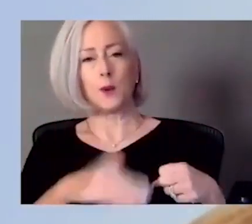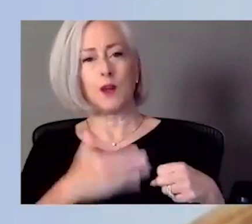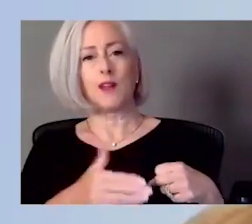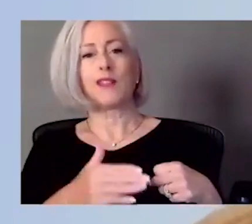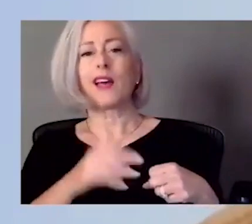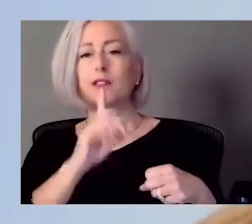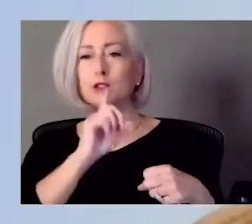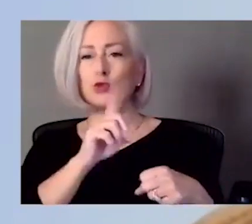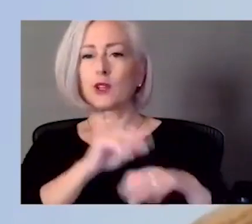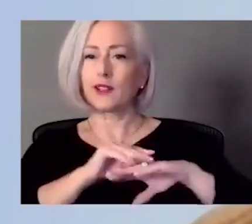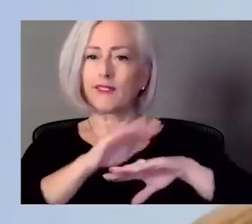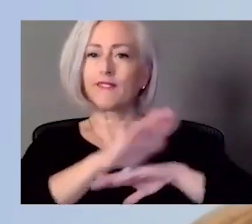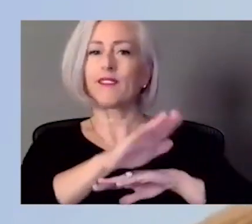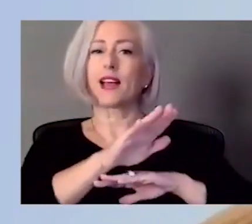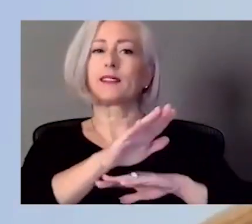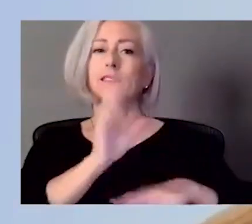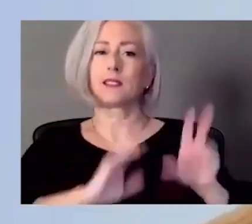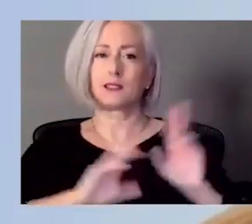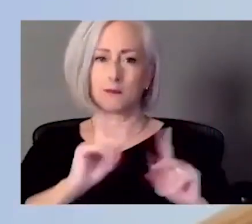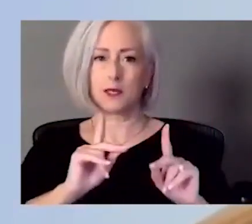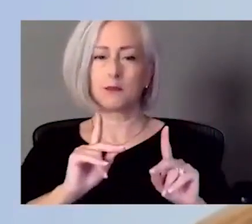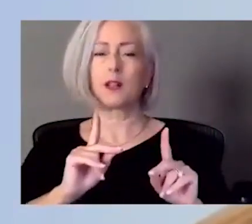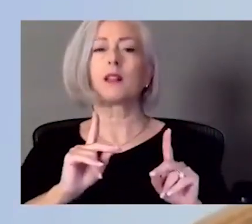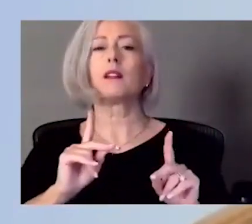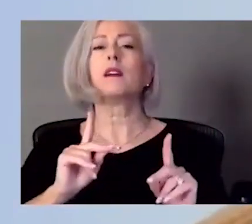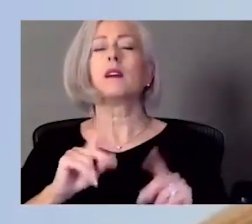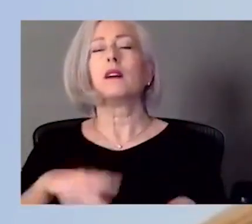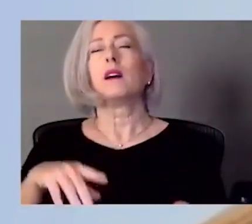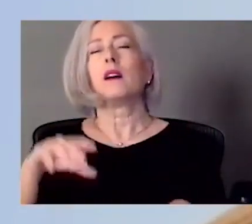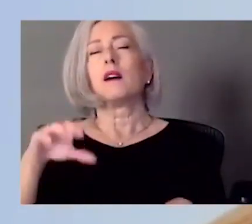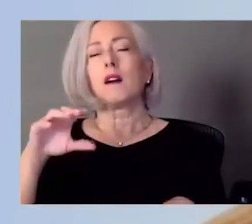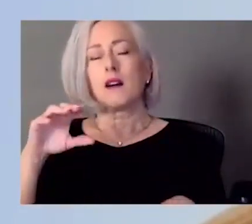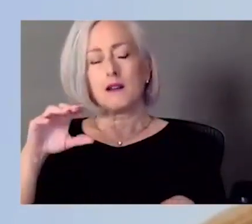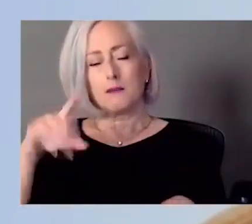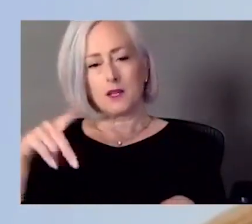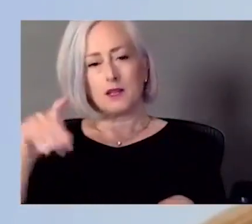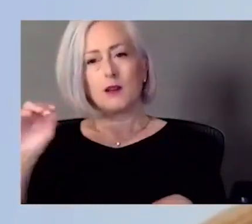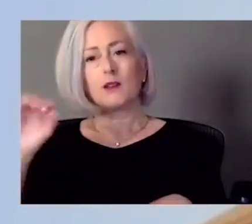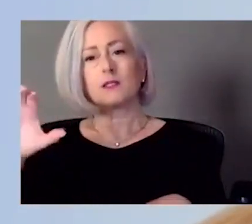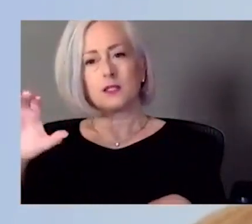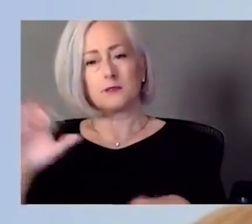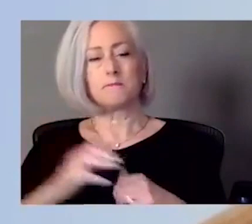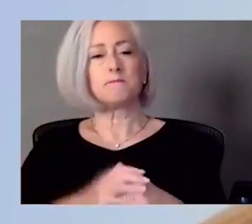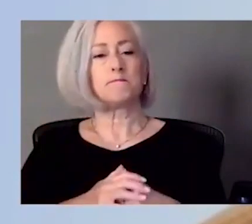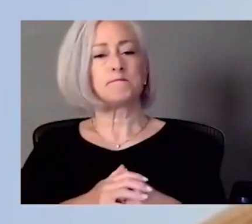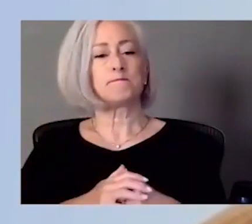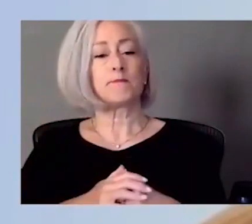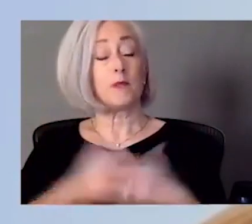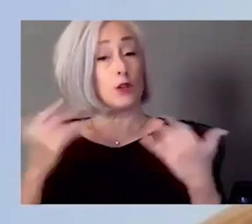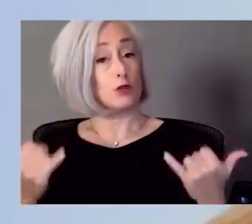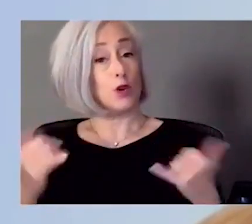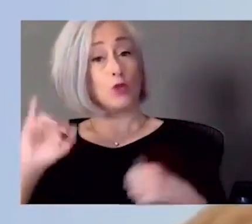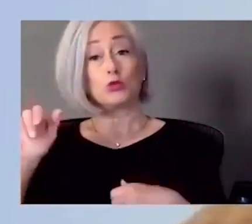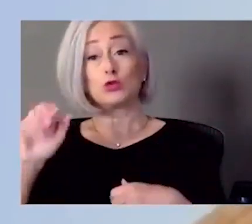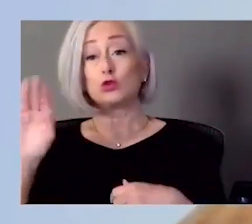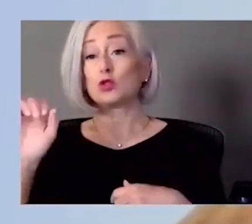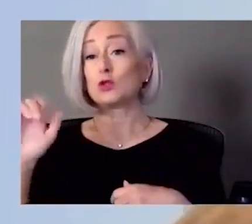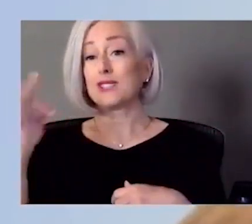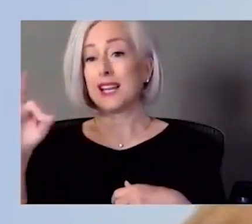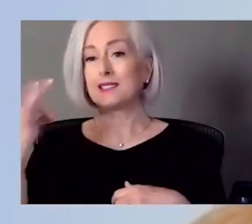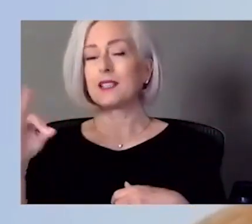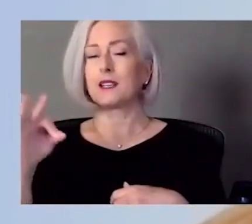affected people of color. And so Juneteenth this year has a greater significance just due to that fact.